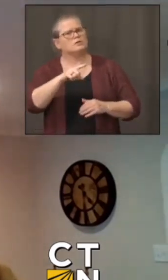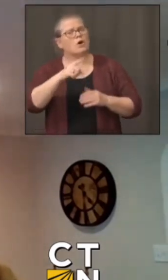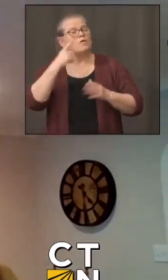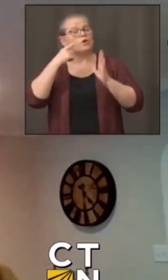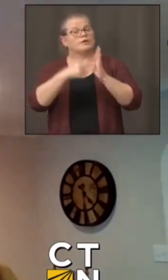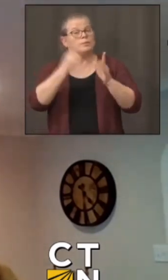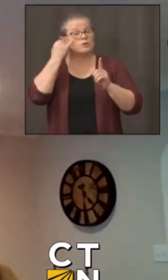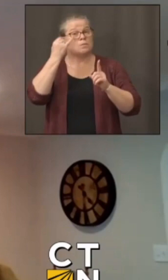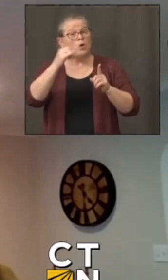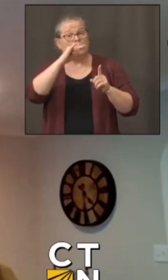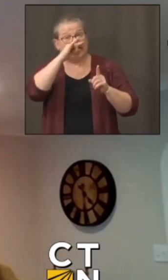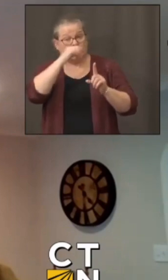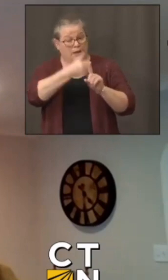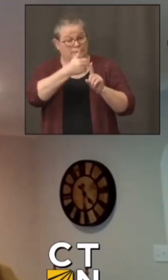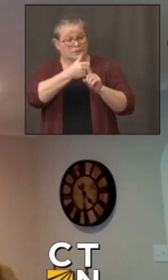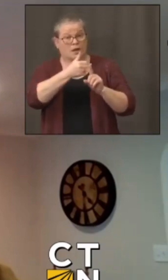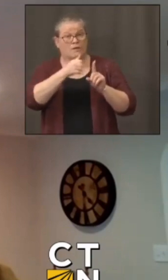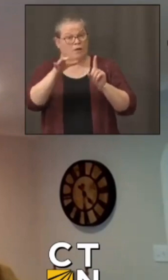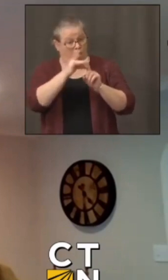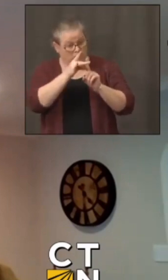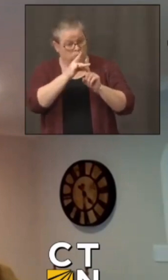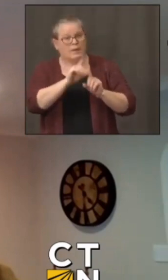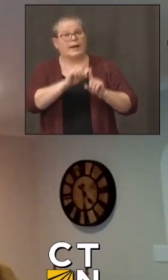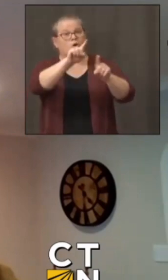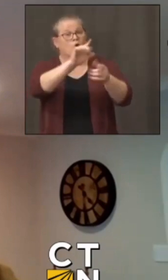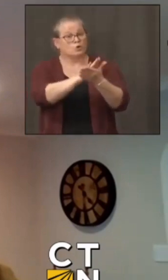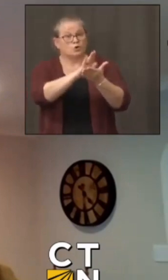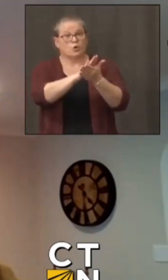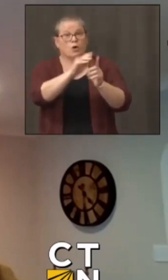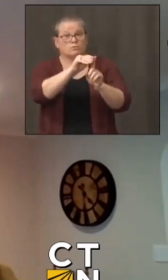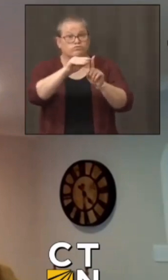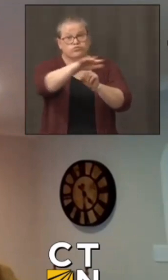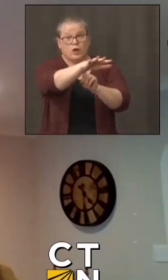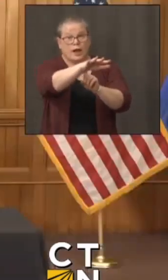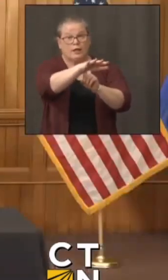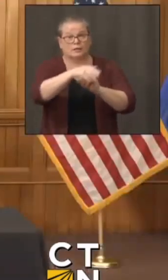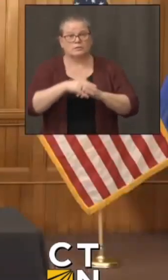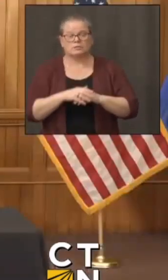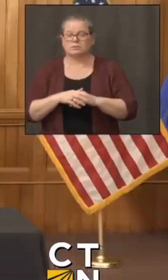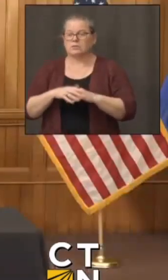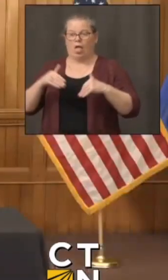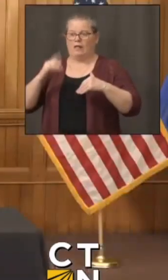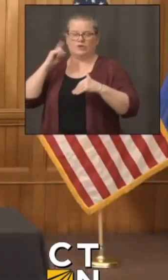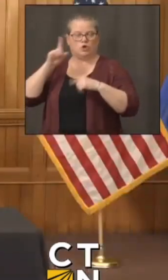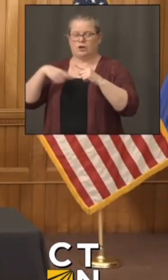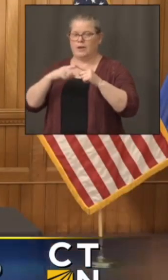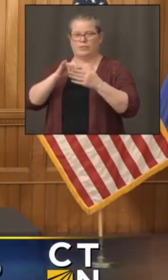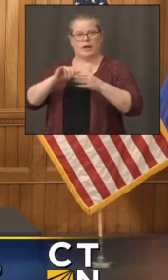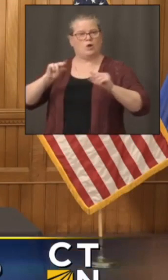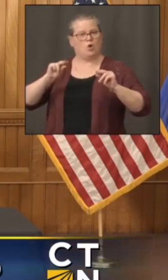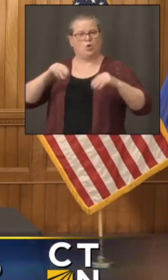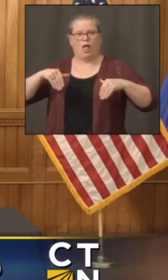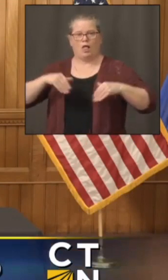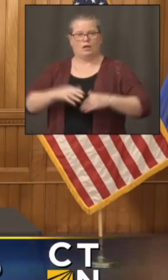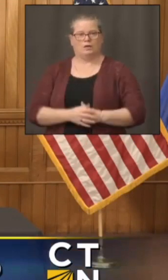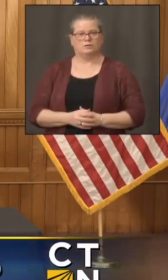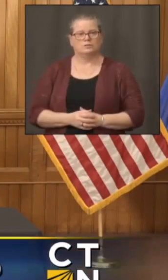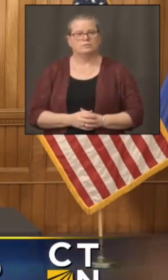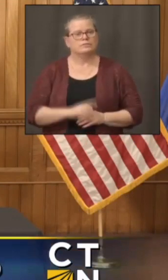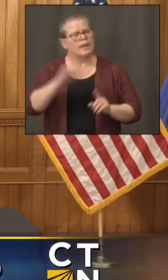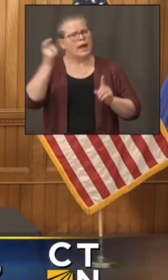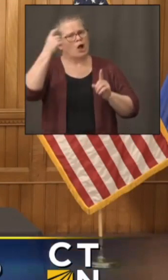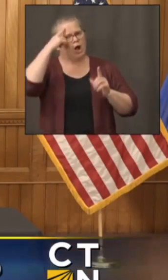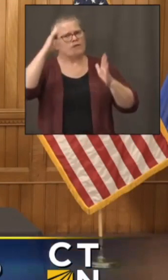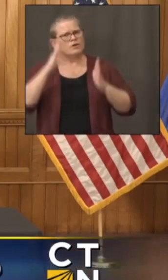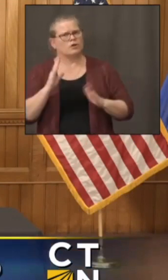not that we're aware of no and uh governor i just um wanted to ask you to have do you have a reaction to the